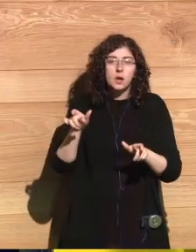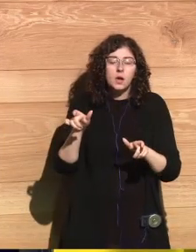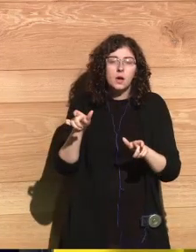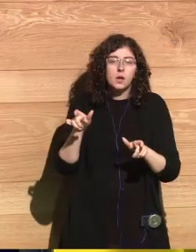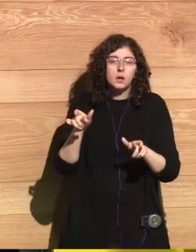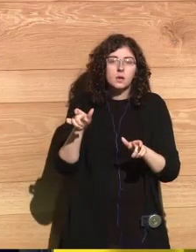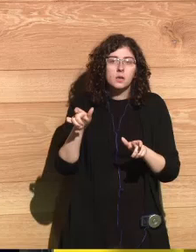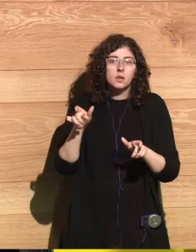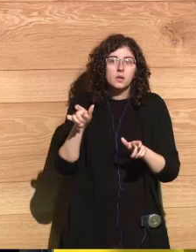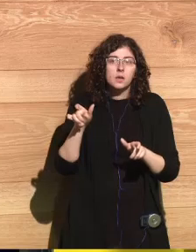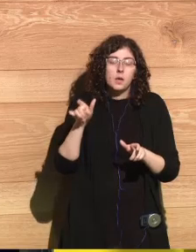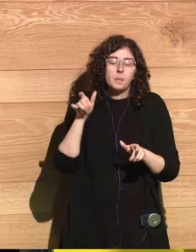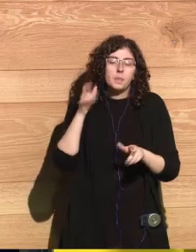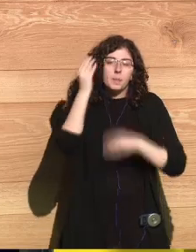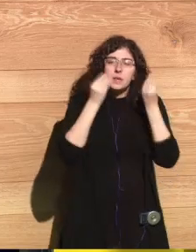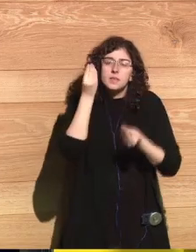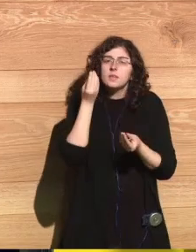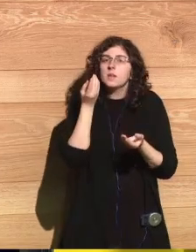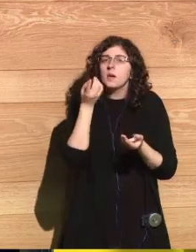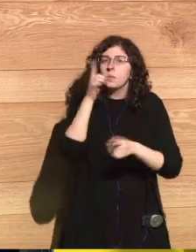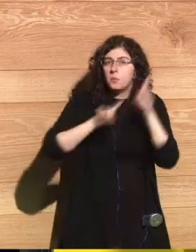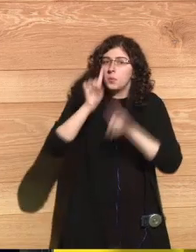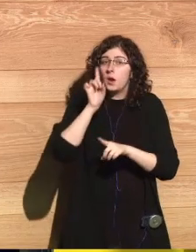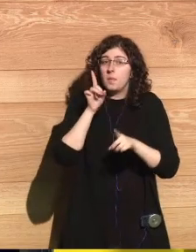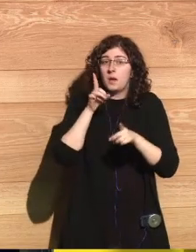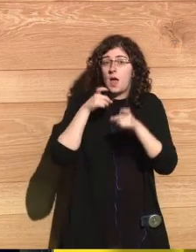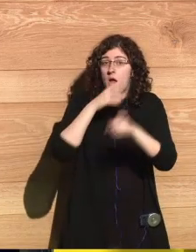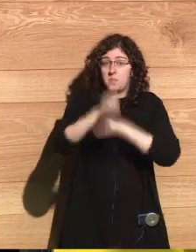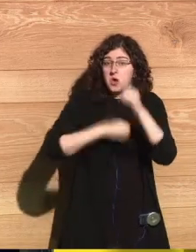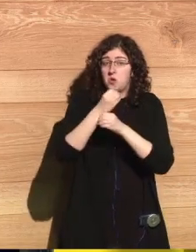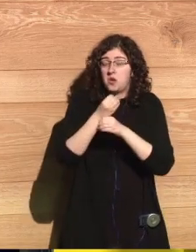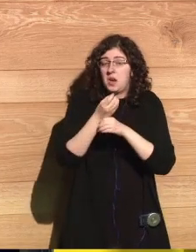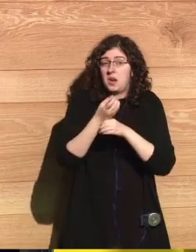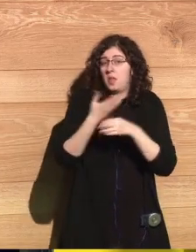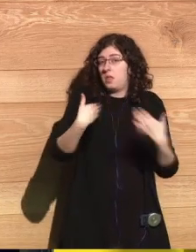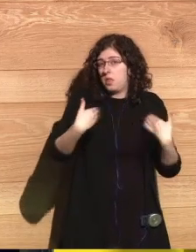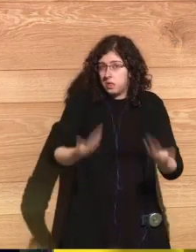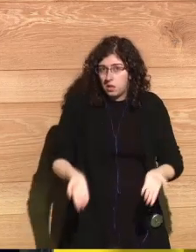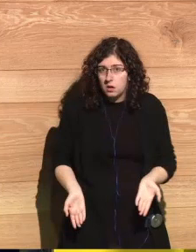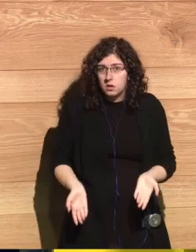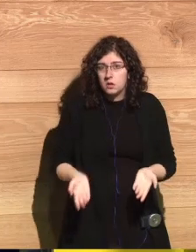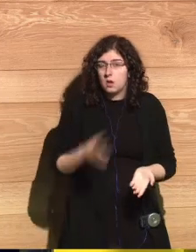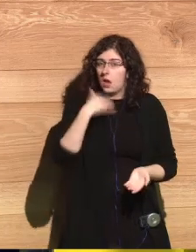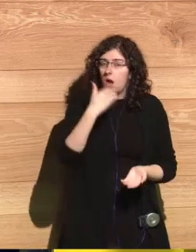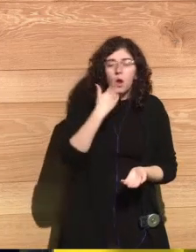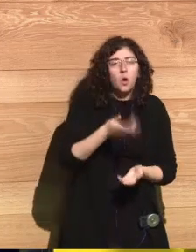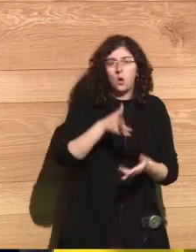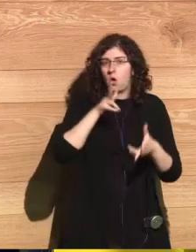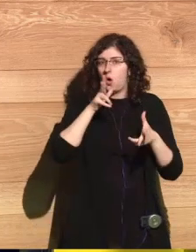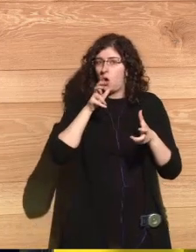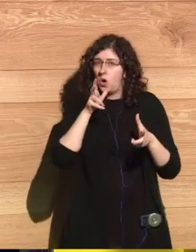Maybe partly because it's such a horrendous topic, they just wanted to push out of their